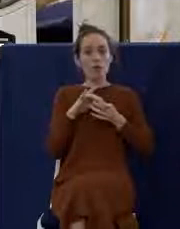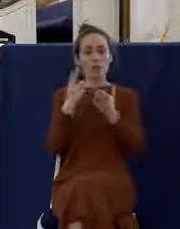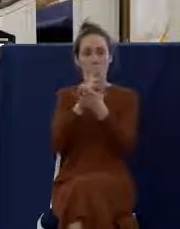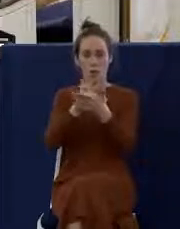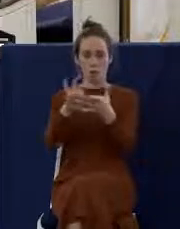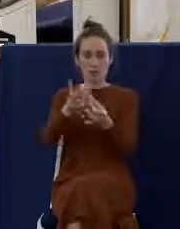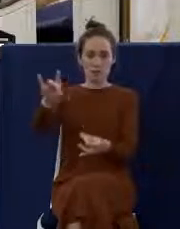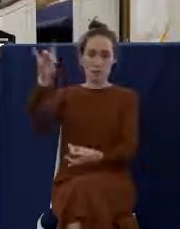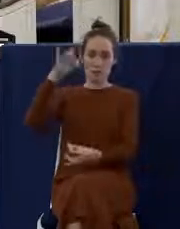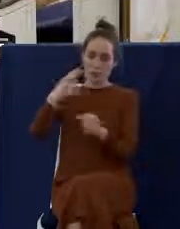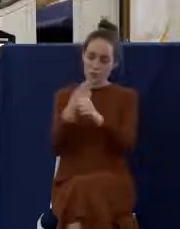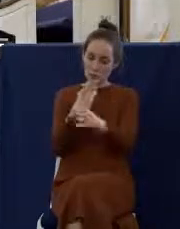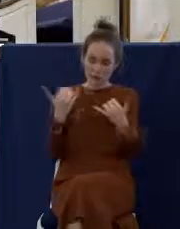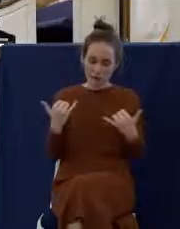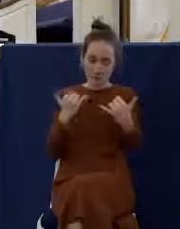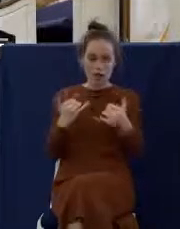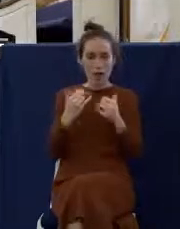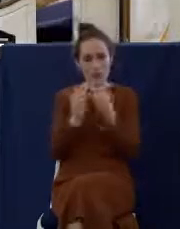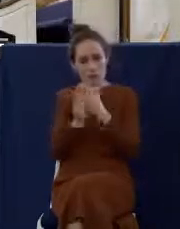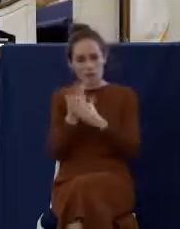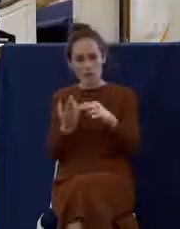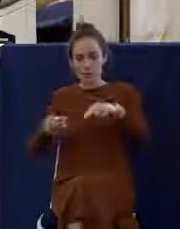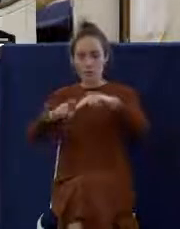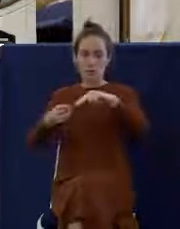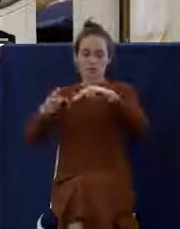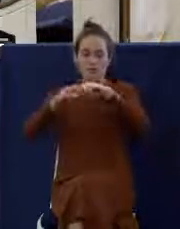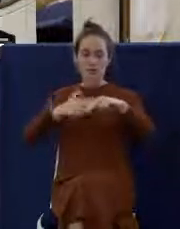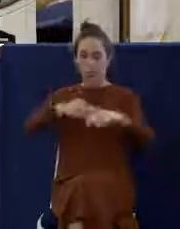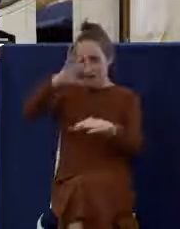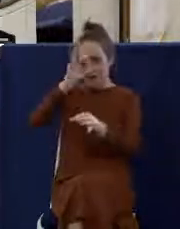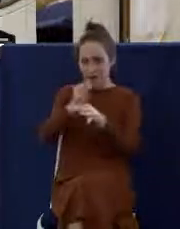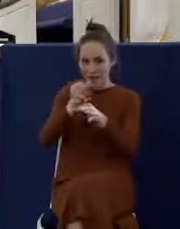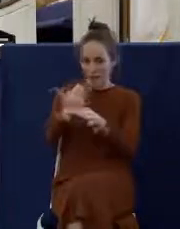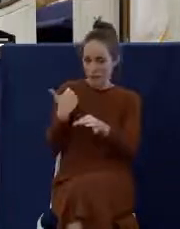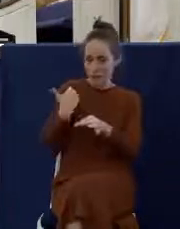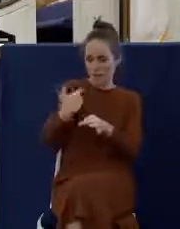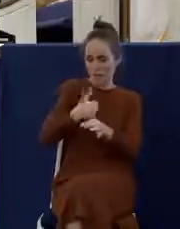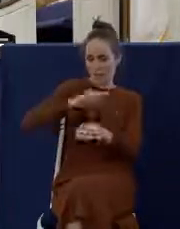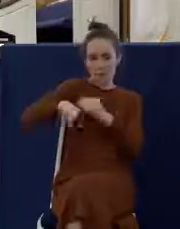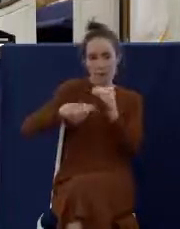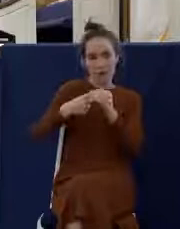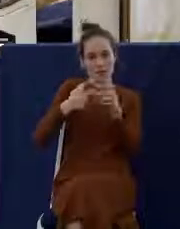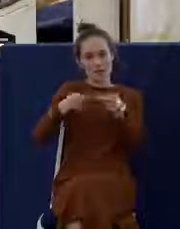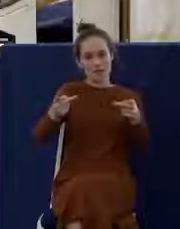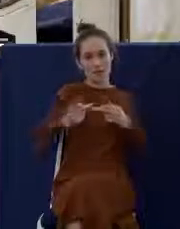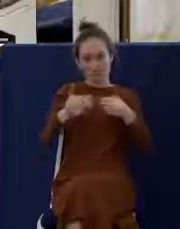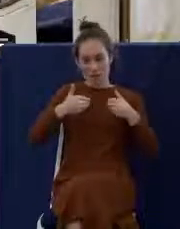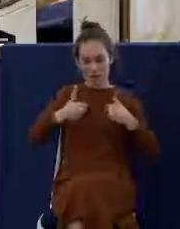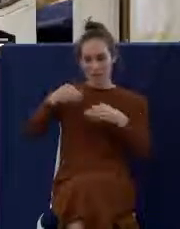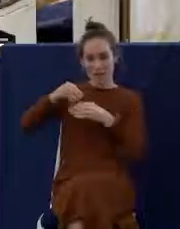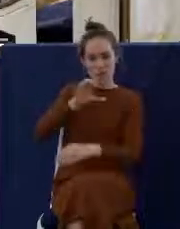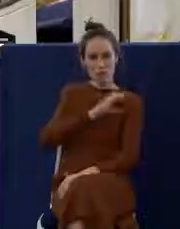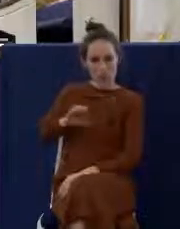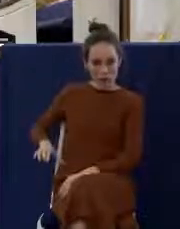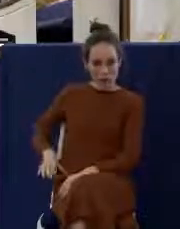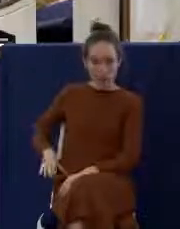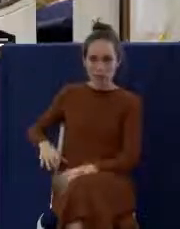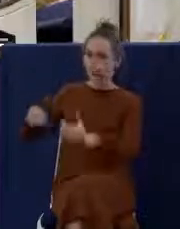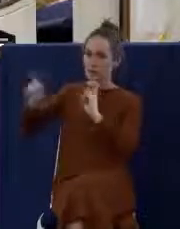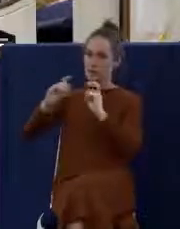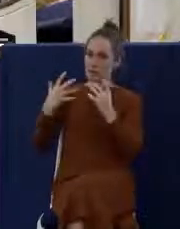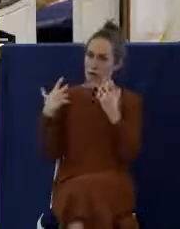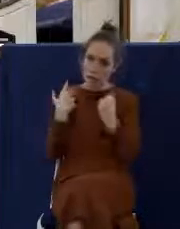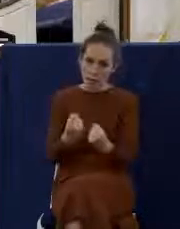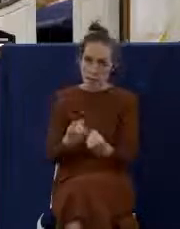increase my faith, remind me of that position I have in Christ, strengthens me, refreshes me, confirms my